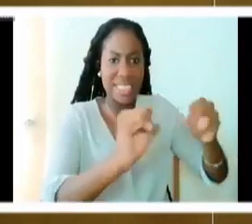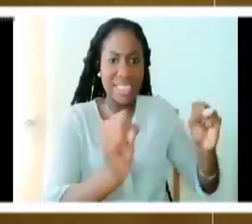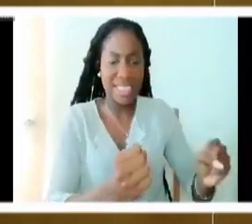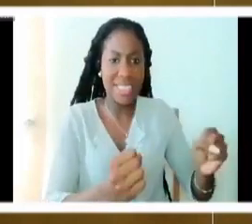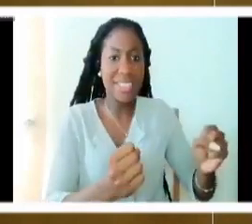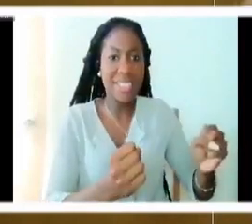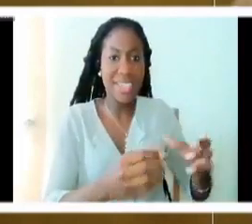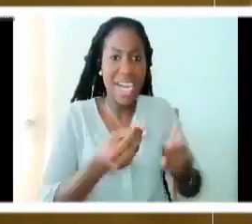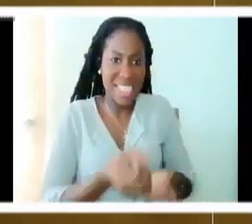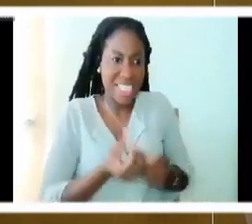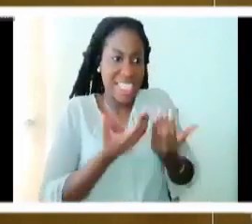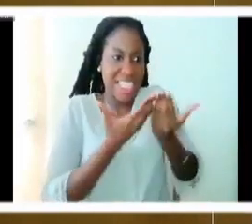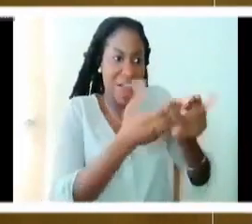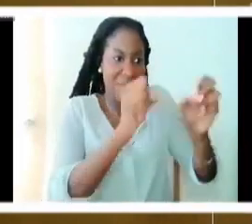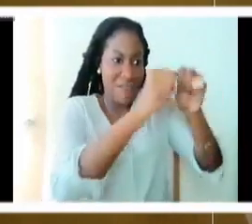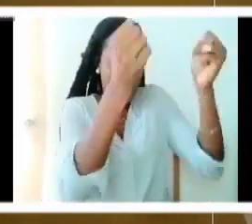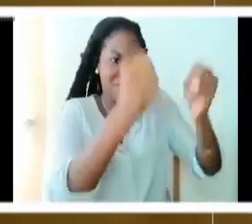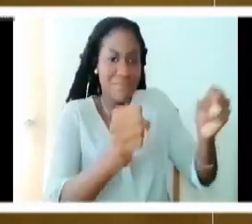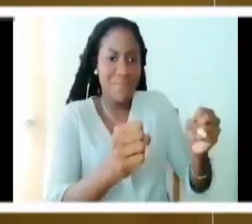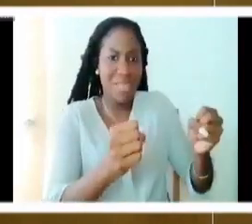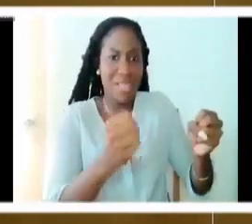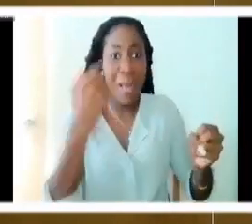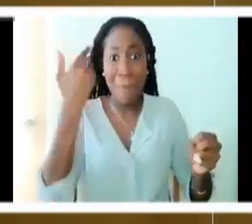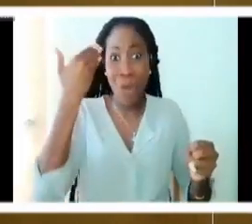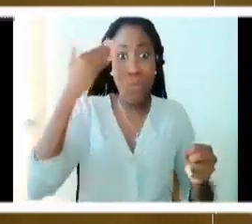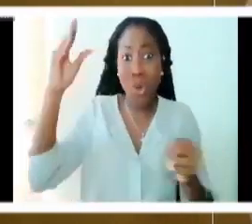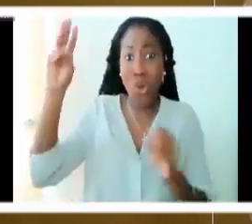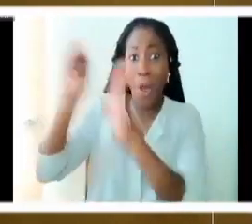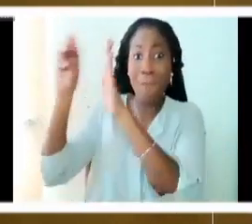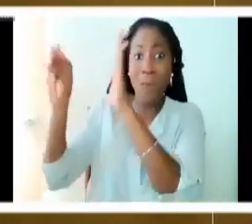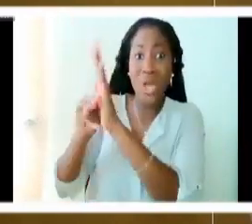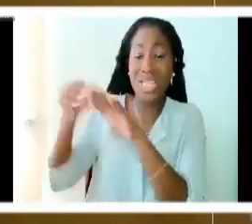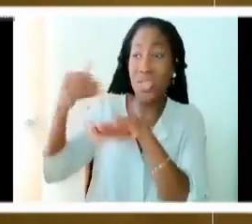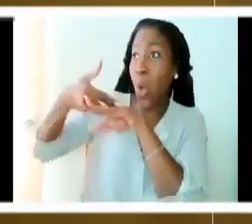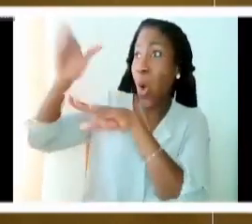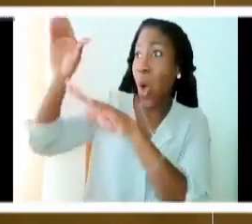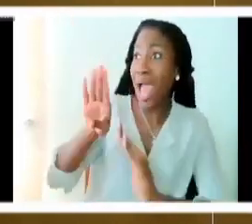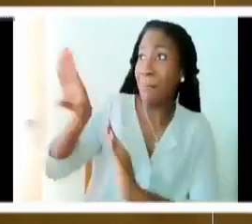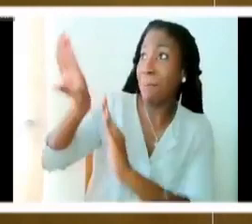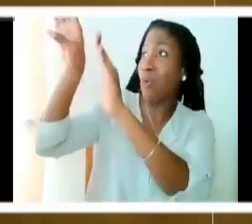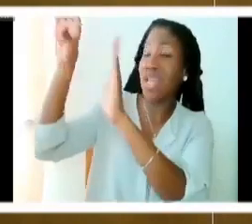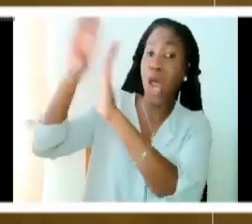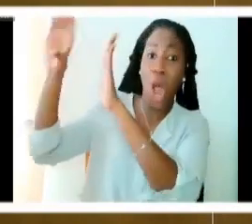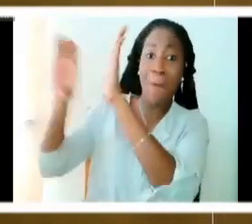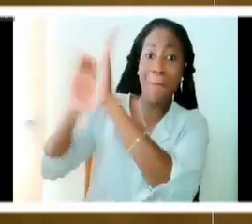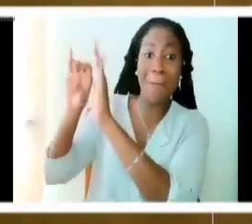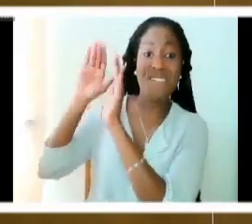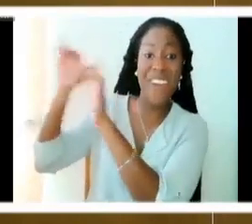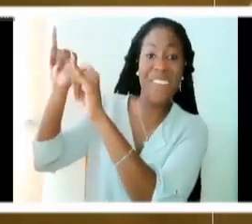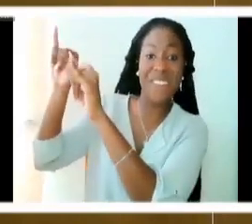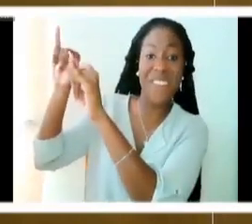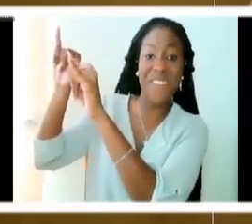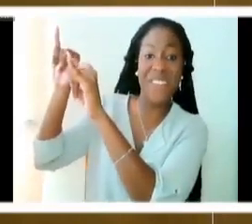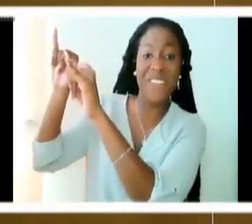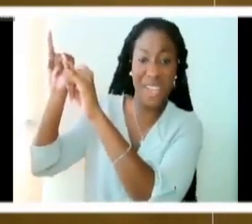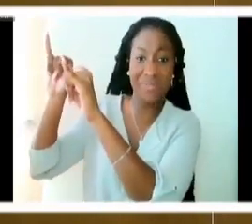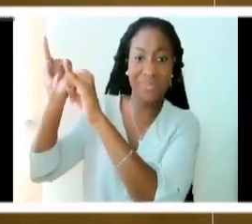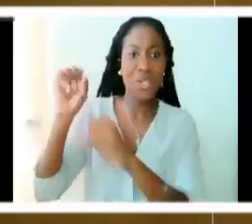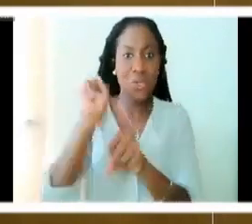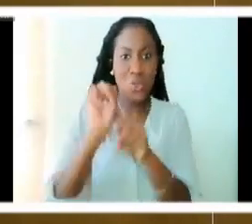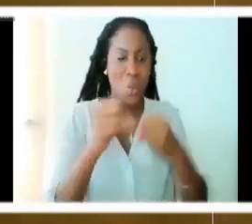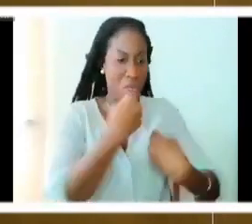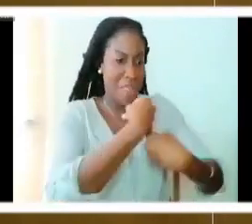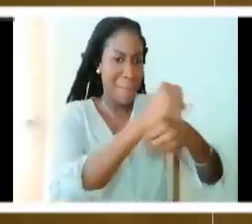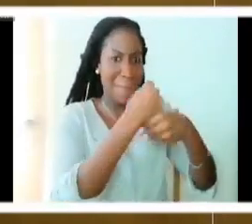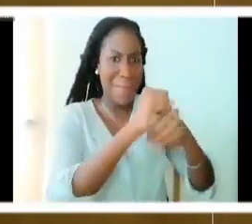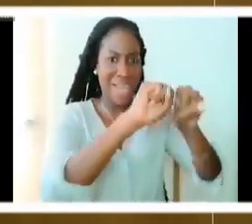doing. And they took all their earrings, their gold, their silver, everything, and they made a molten calf. And they forged gods in their